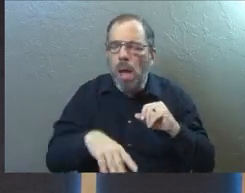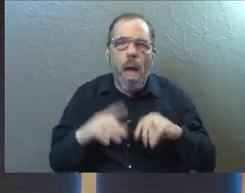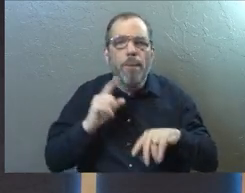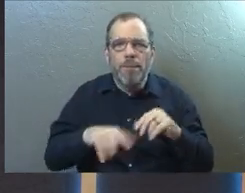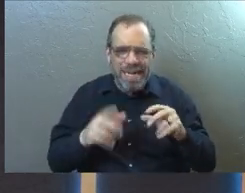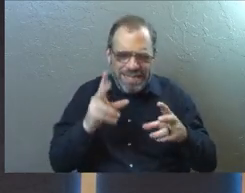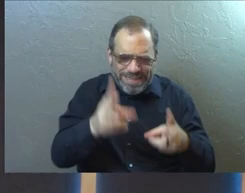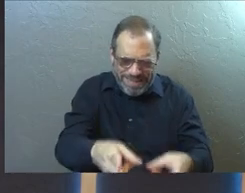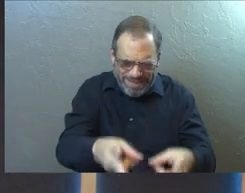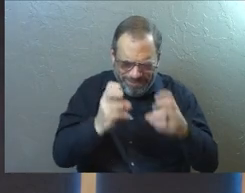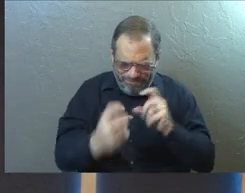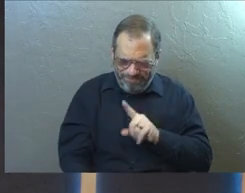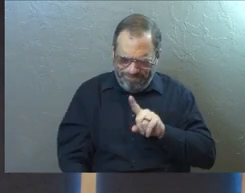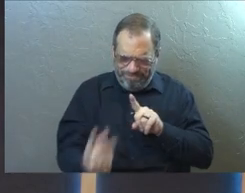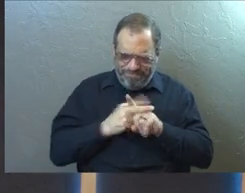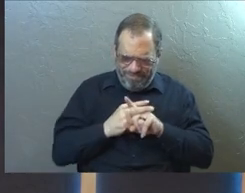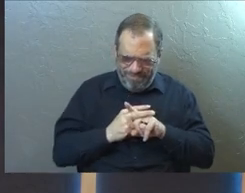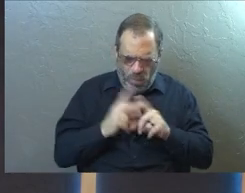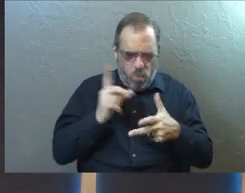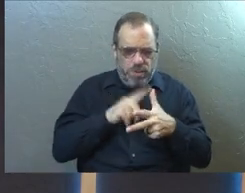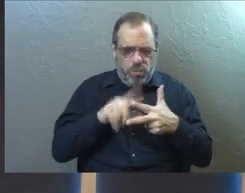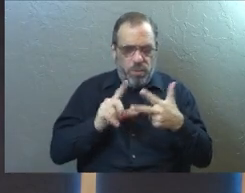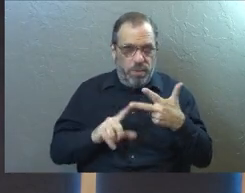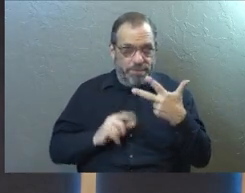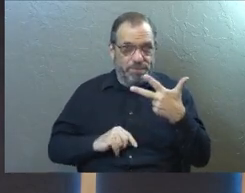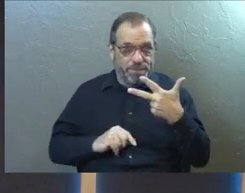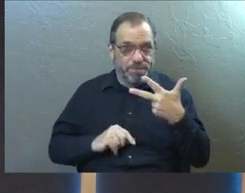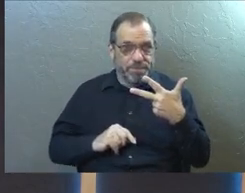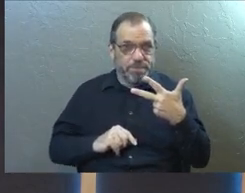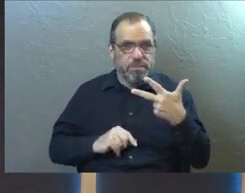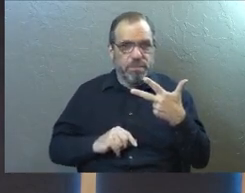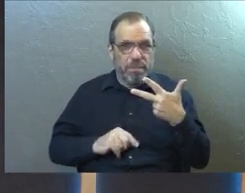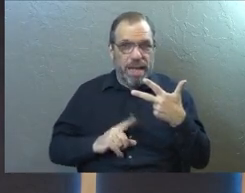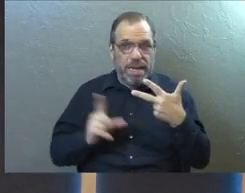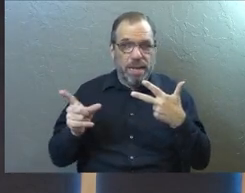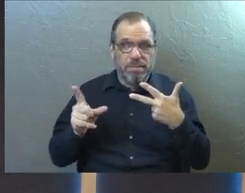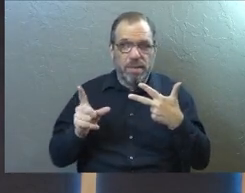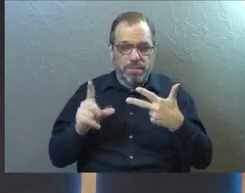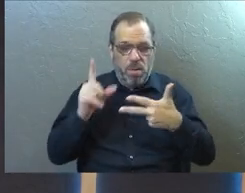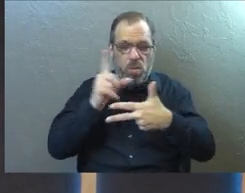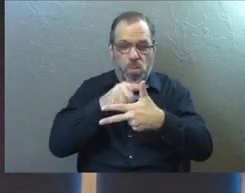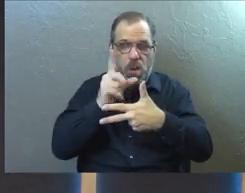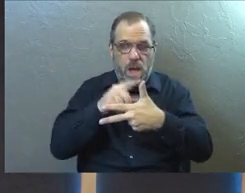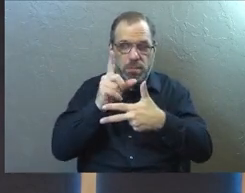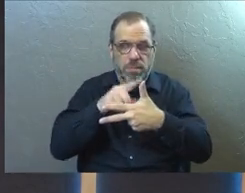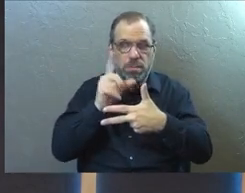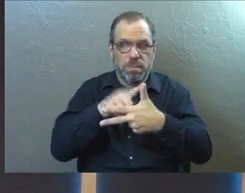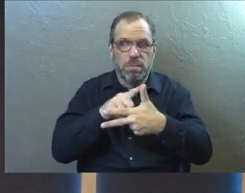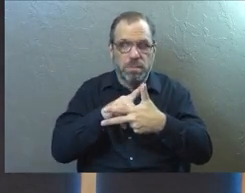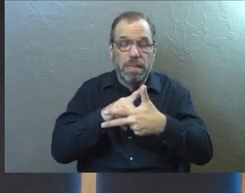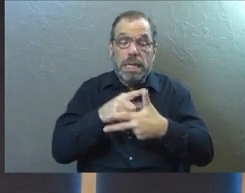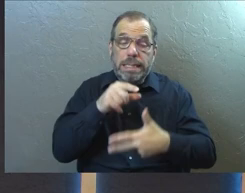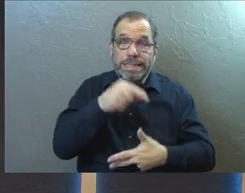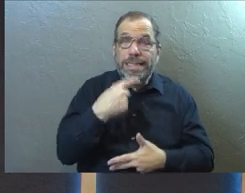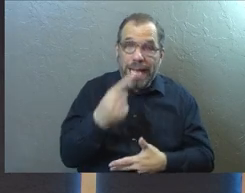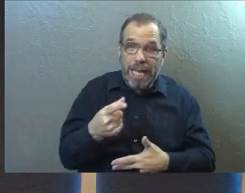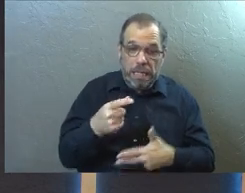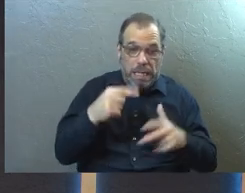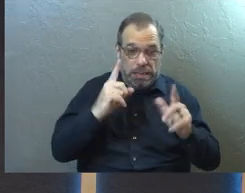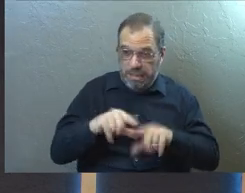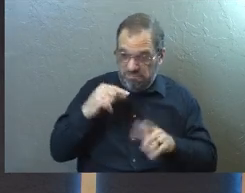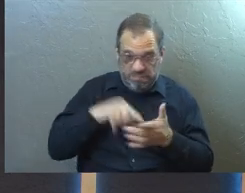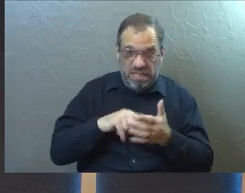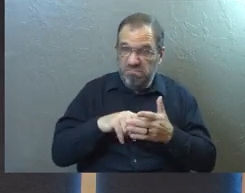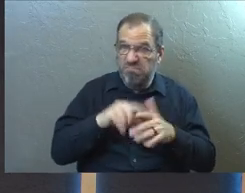pull some things into our life to think about. I think there's three things going on and I've got them here. Number one, I think what's happening is what they're saying is this is how it's